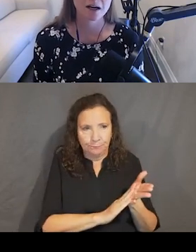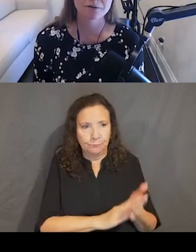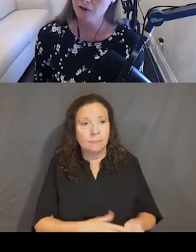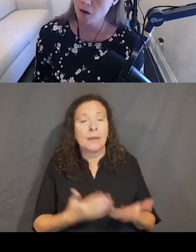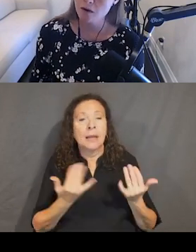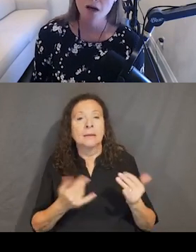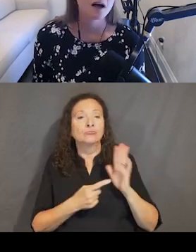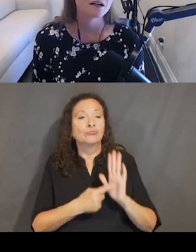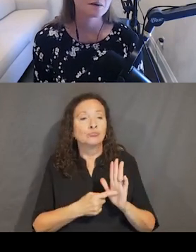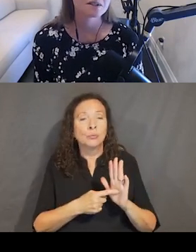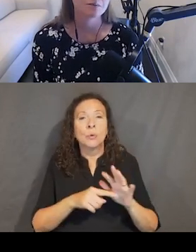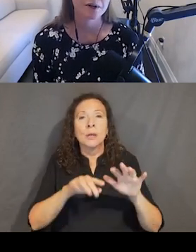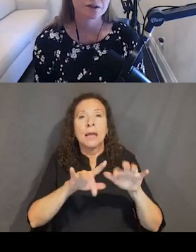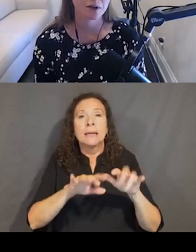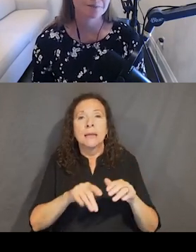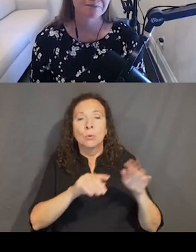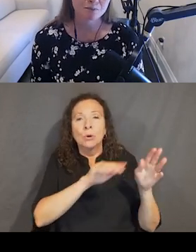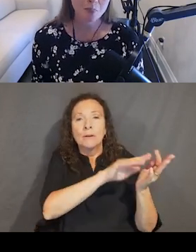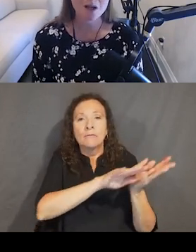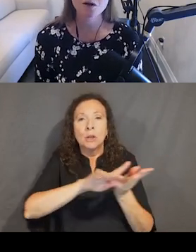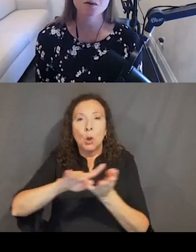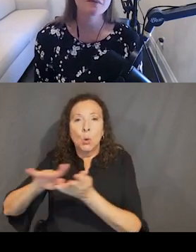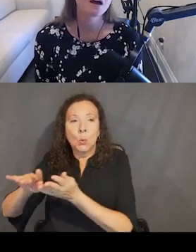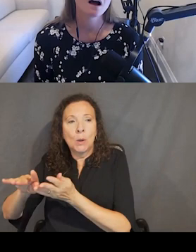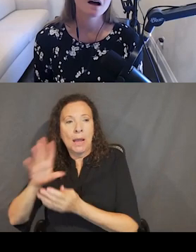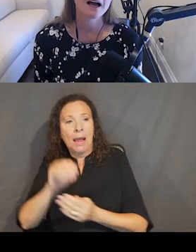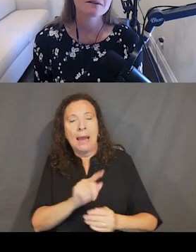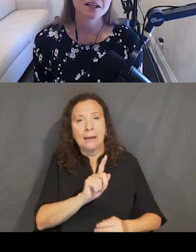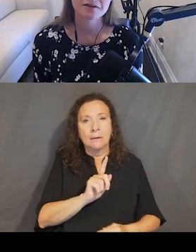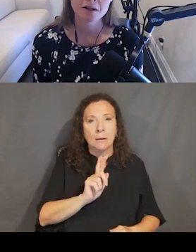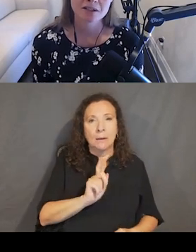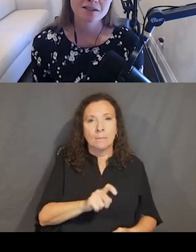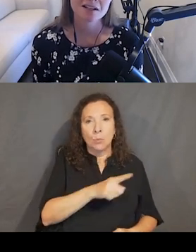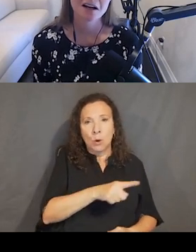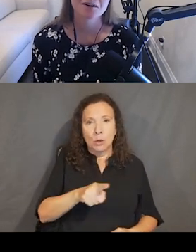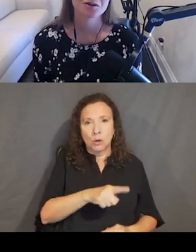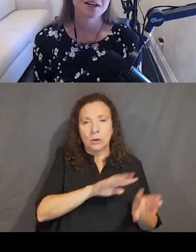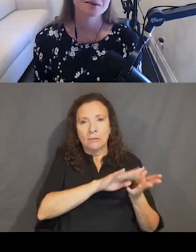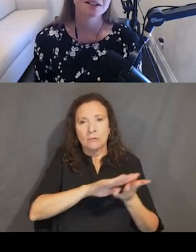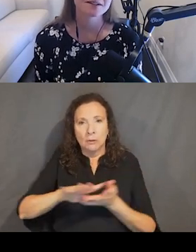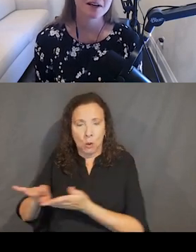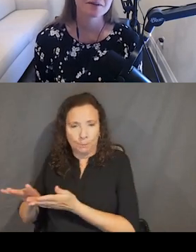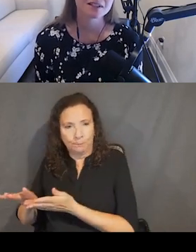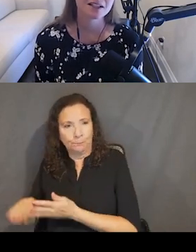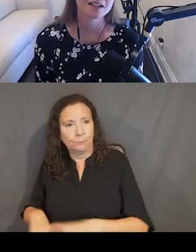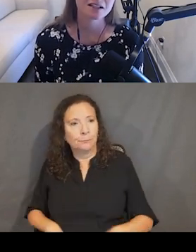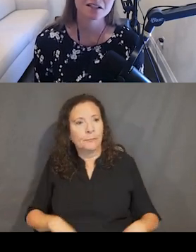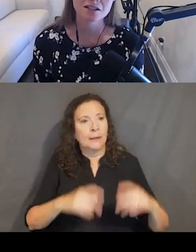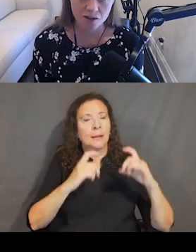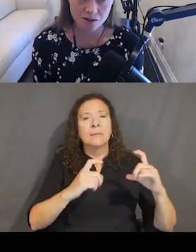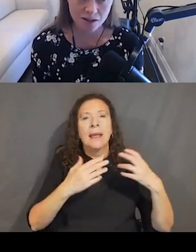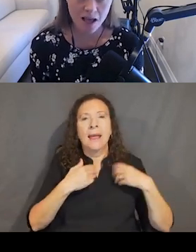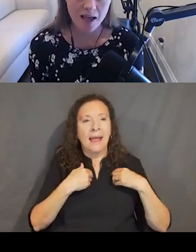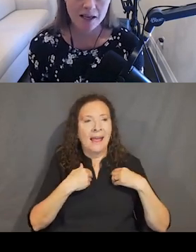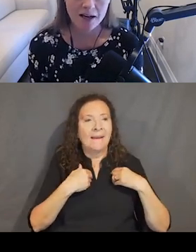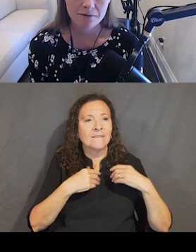flow as well as a pointer flow. So I have a set of radio buttons. The group label is Favorite Teenage Ninja